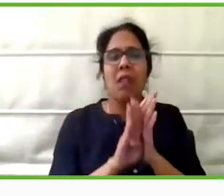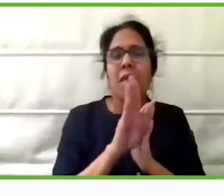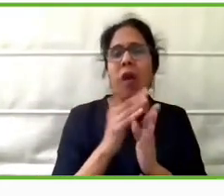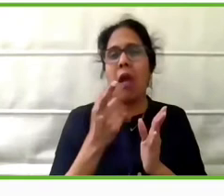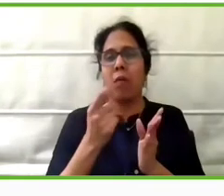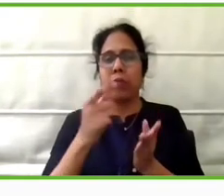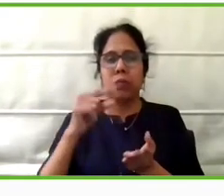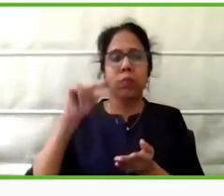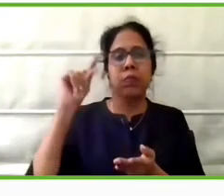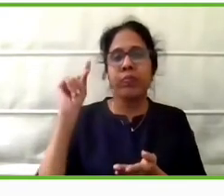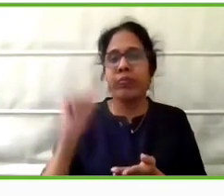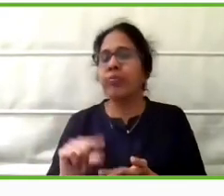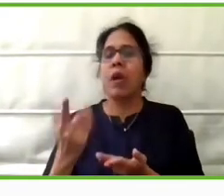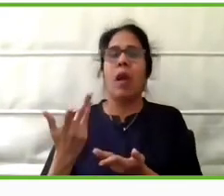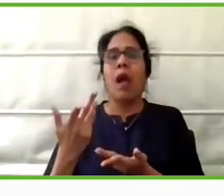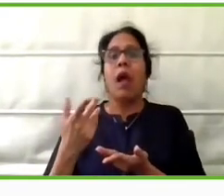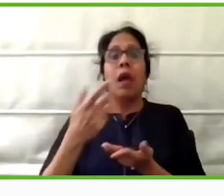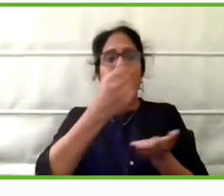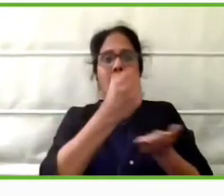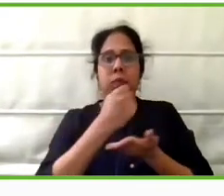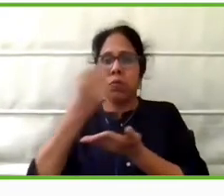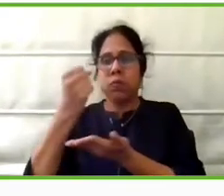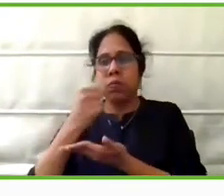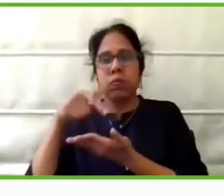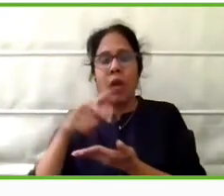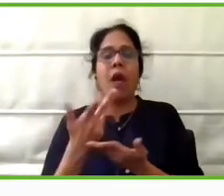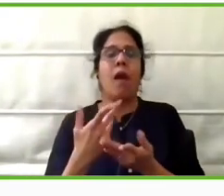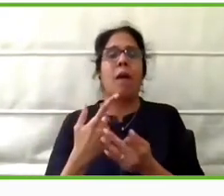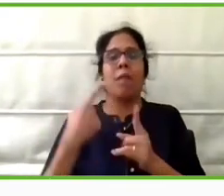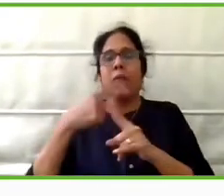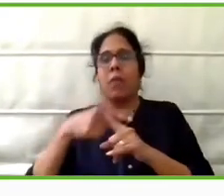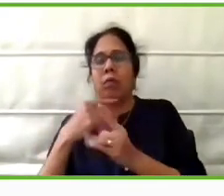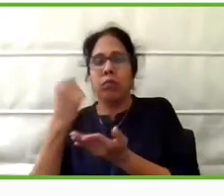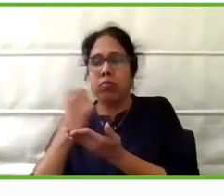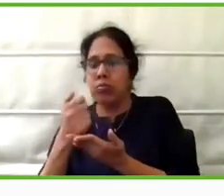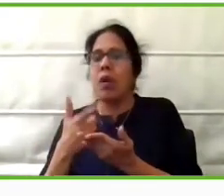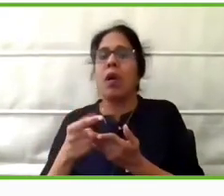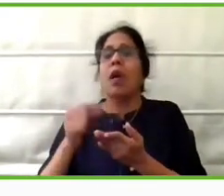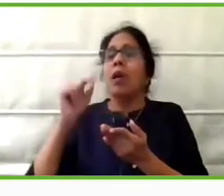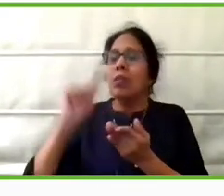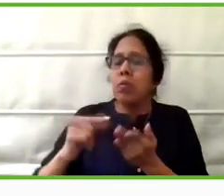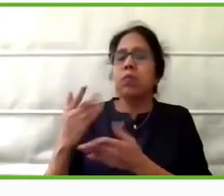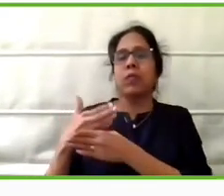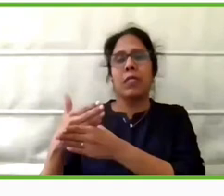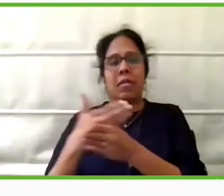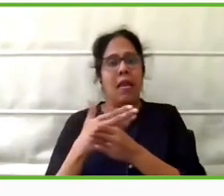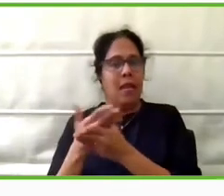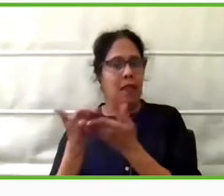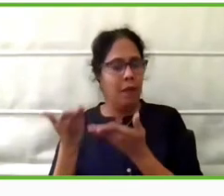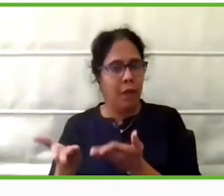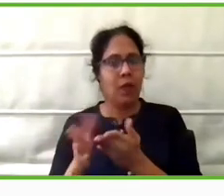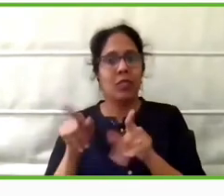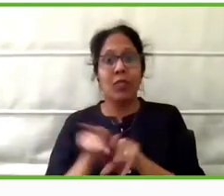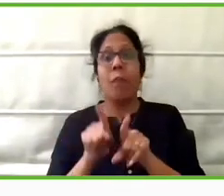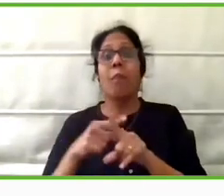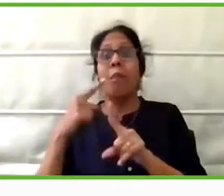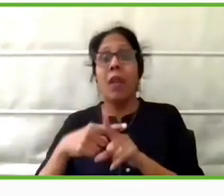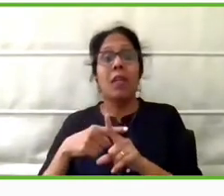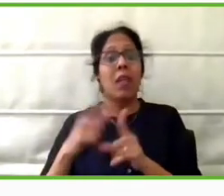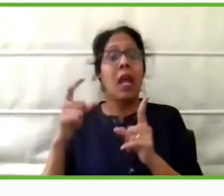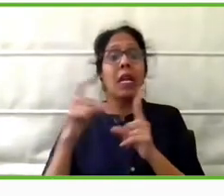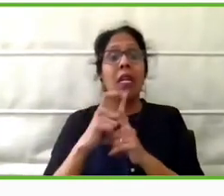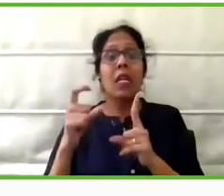grant giving agency and the research institutions resources. D stands for the dissemination partners who are critical